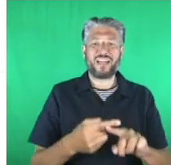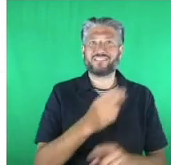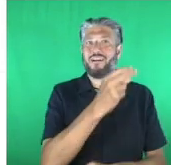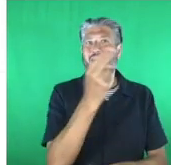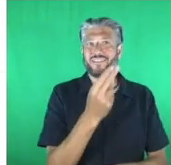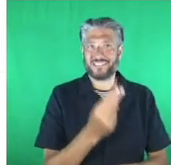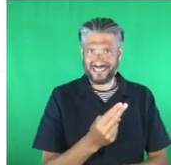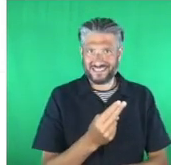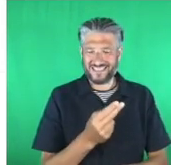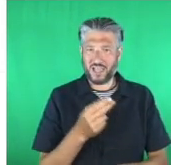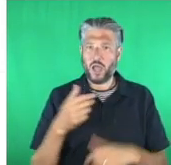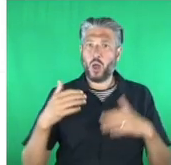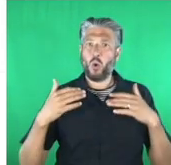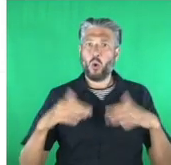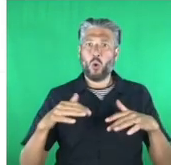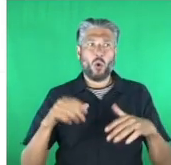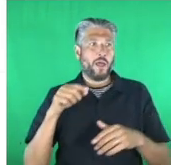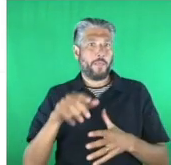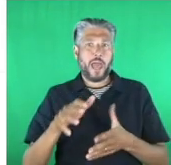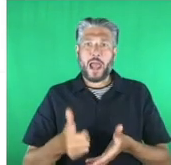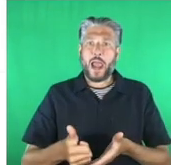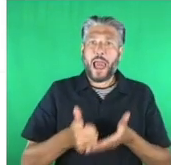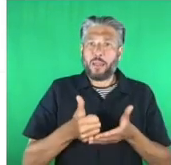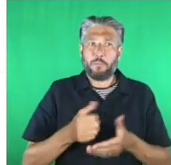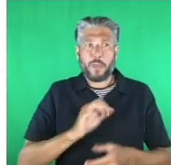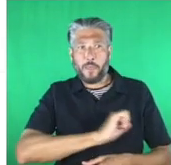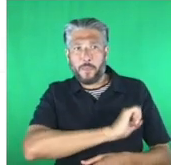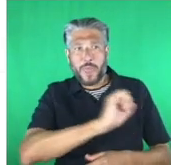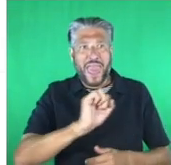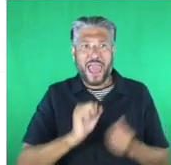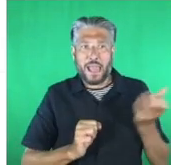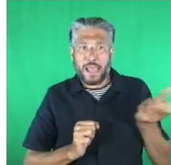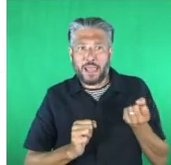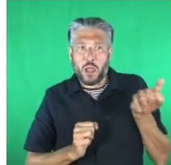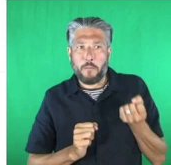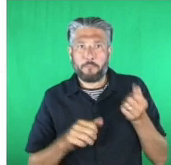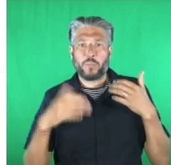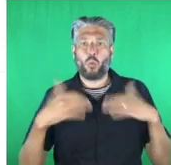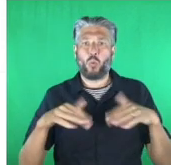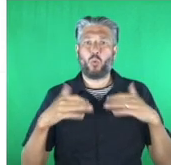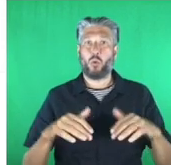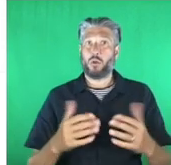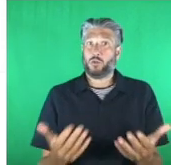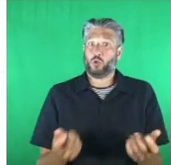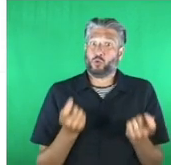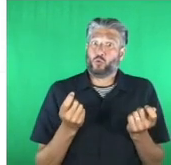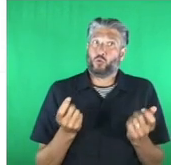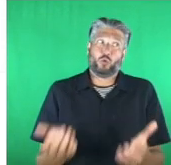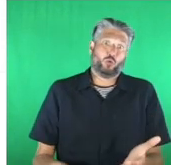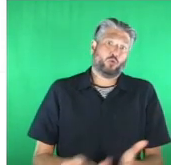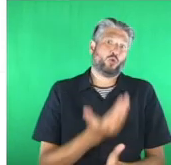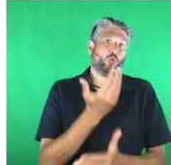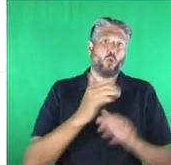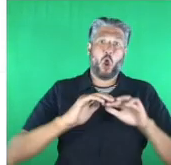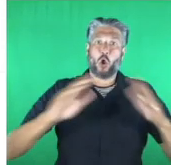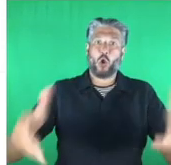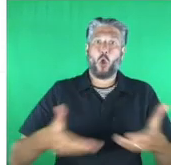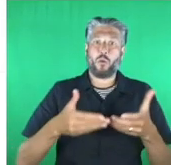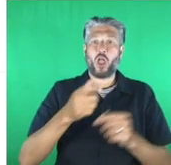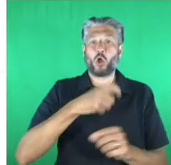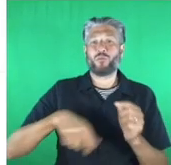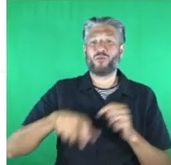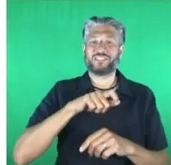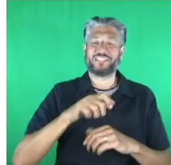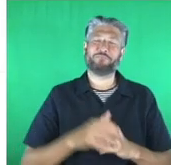thousands during the pandemic and is fast becoming a new global community the universal viewer aims to